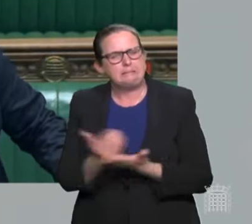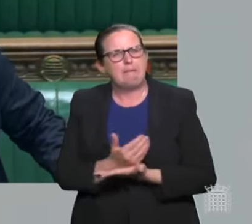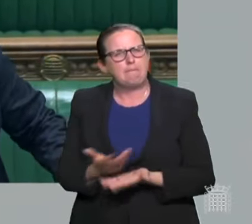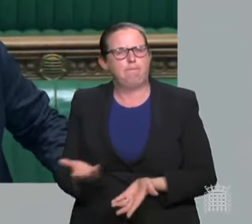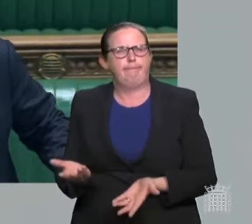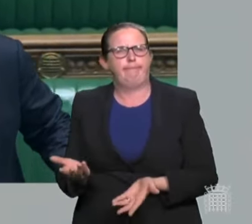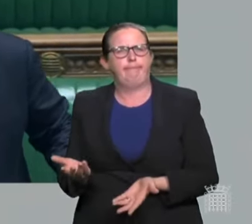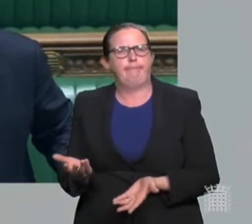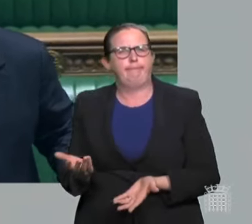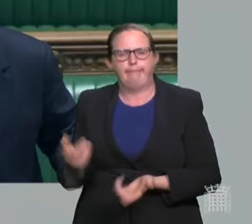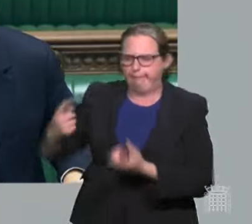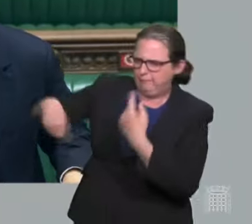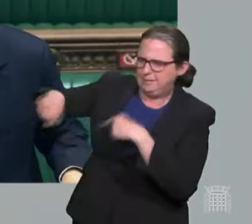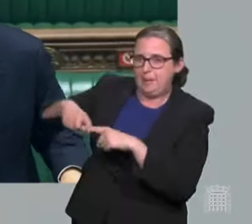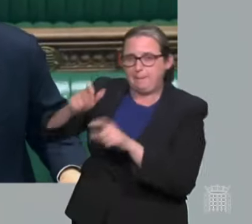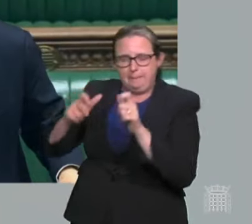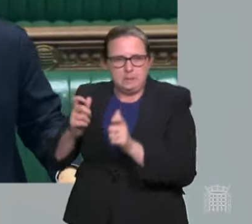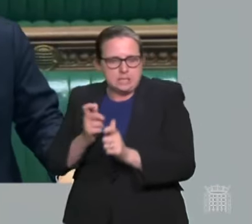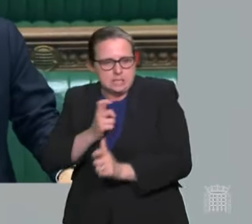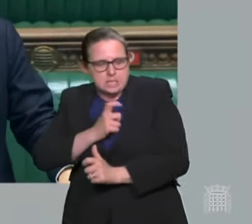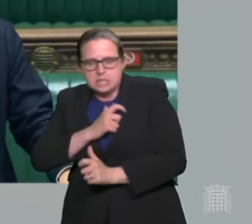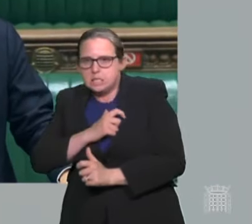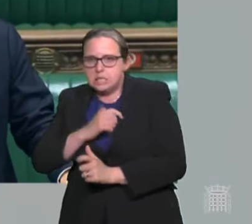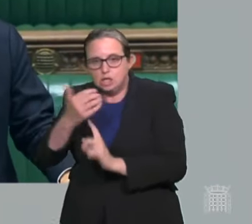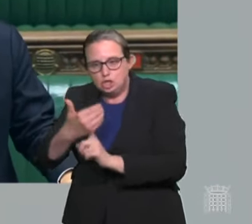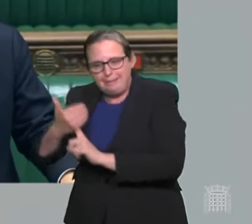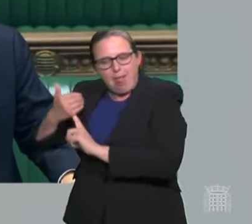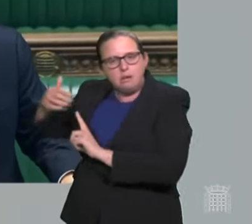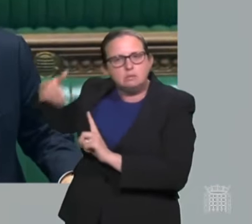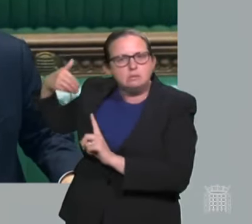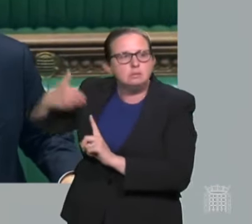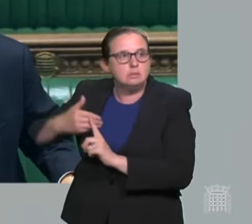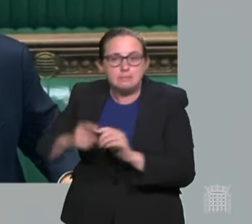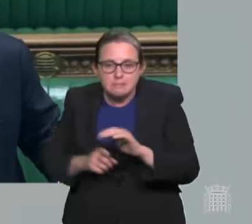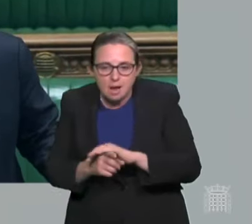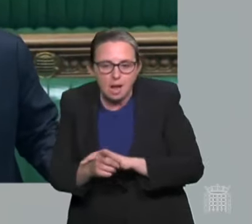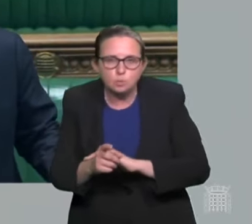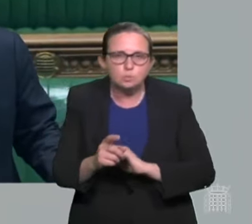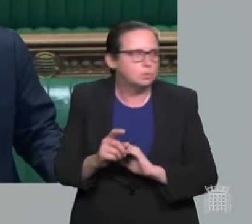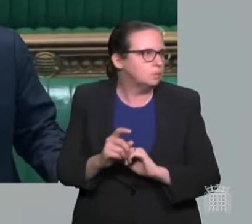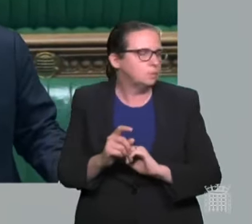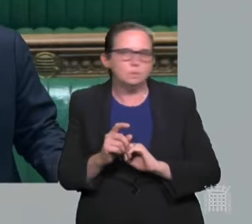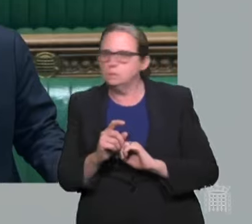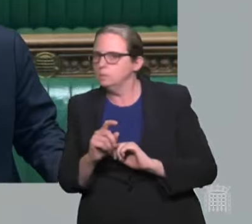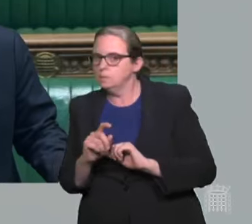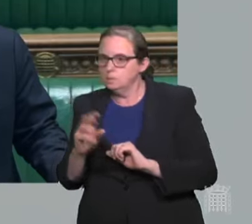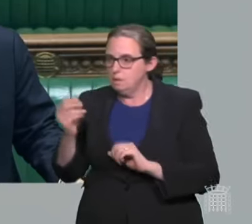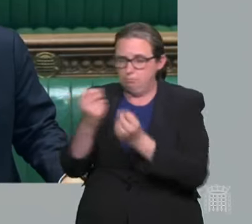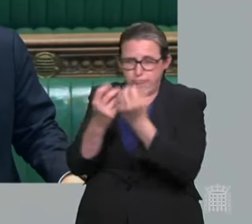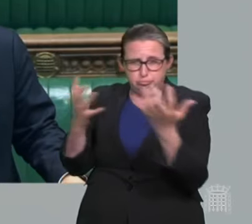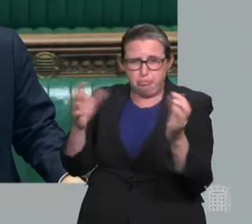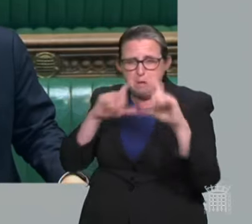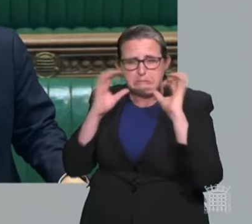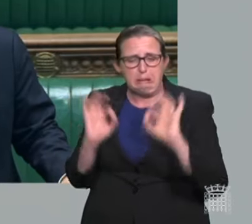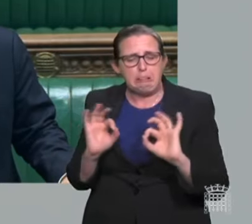those in the shielding community are particularly anxious. Why should they feel shut out of public transport and shops